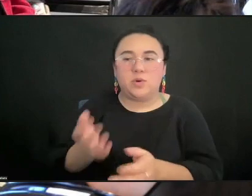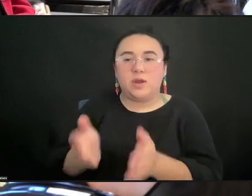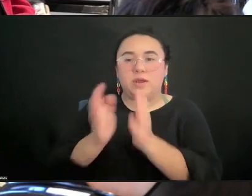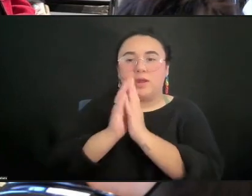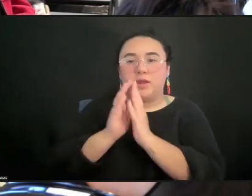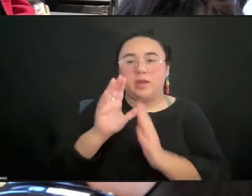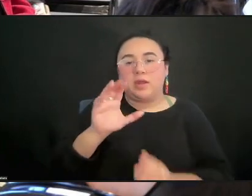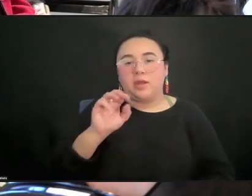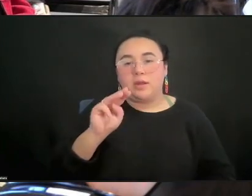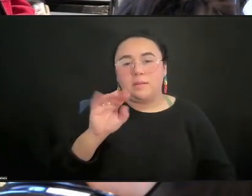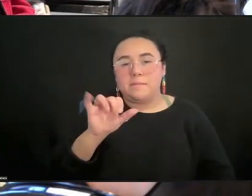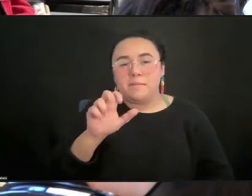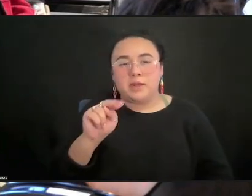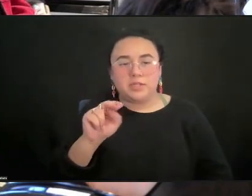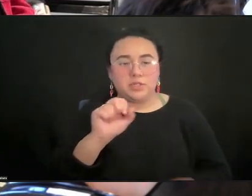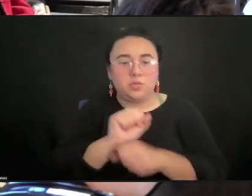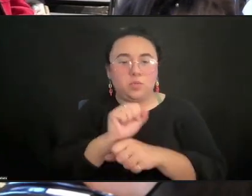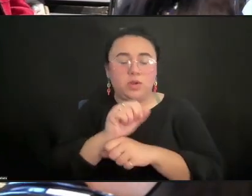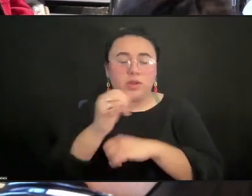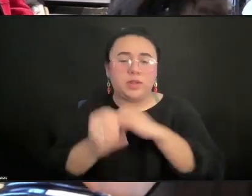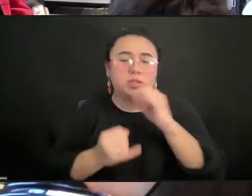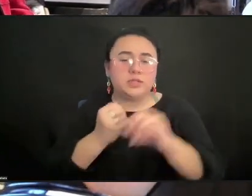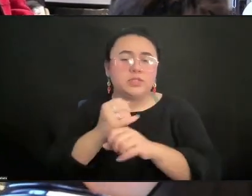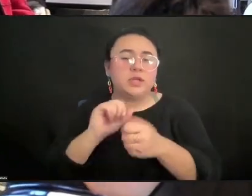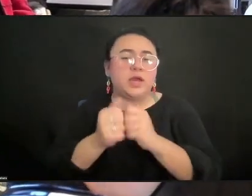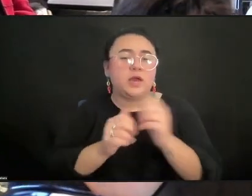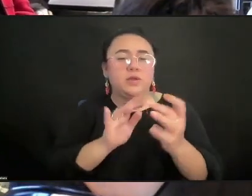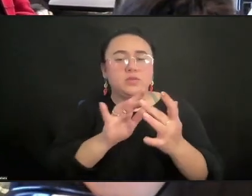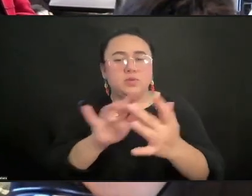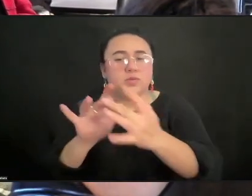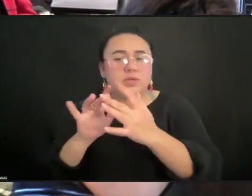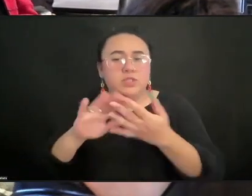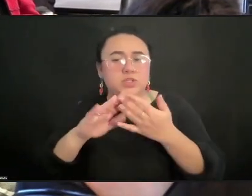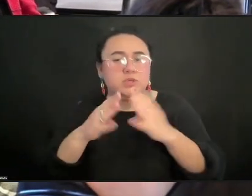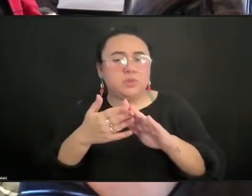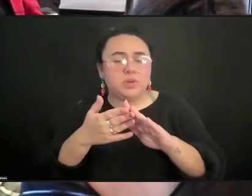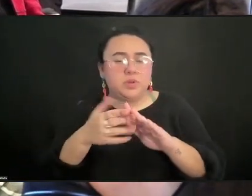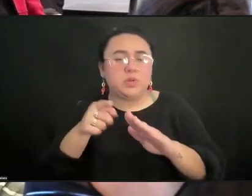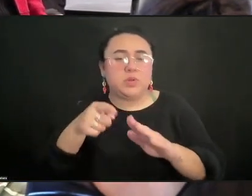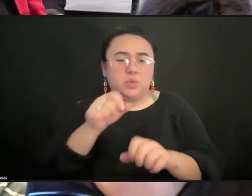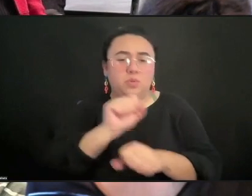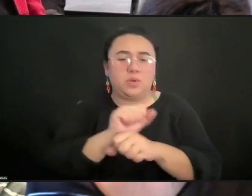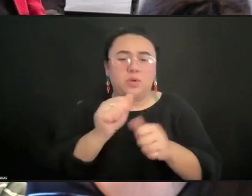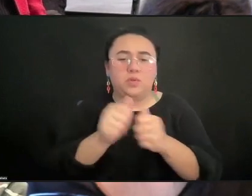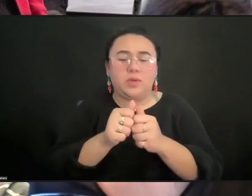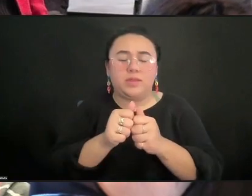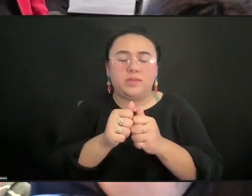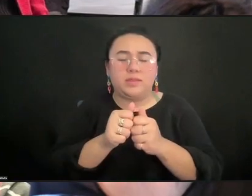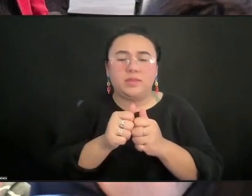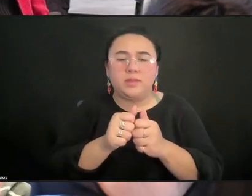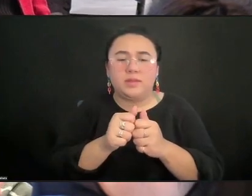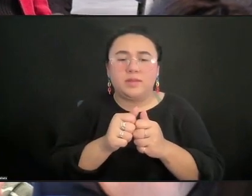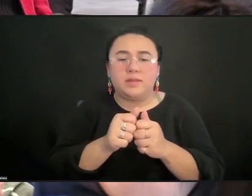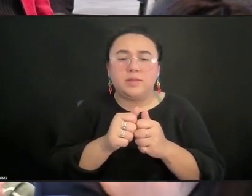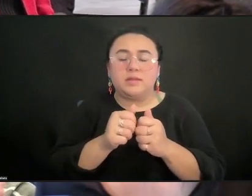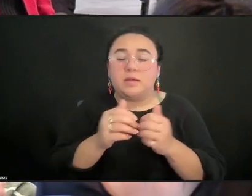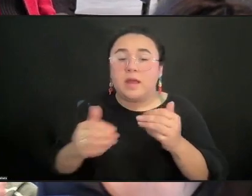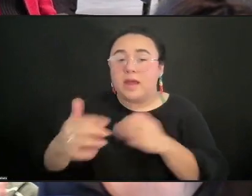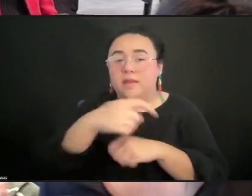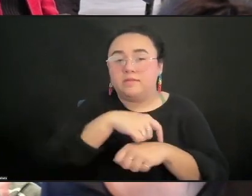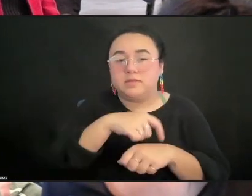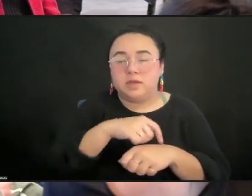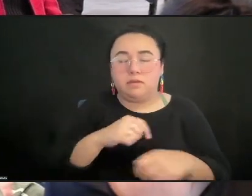how does it reach the communities that you're working with in advance? And so, part of the thinking of developing new work is thinking about